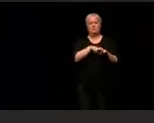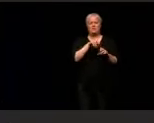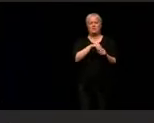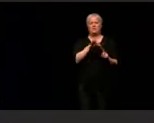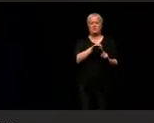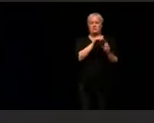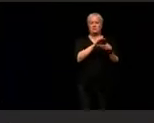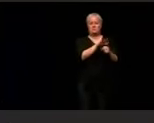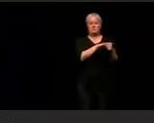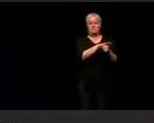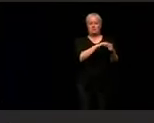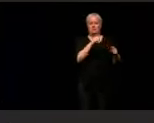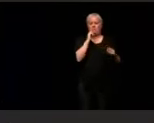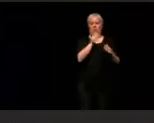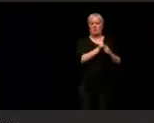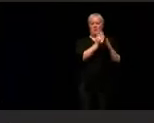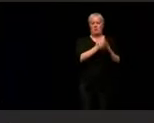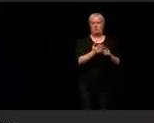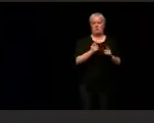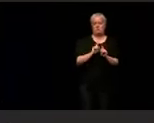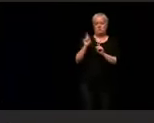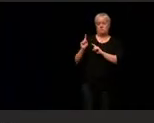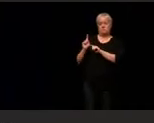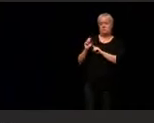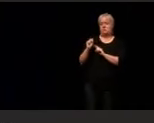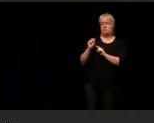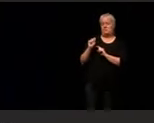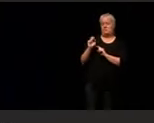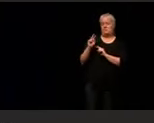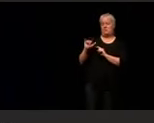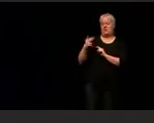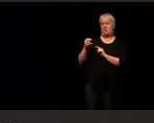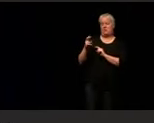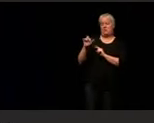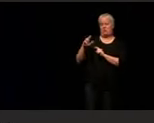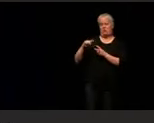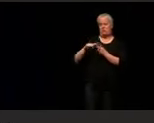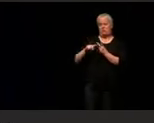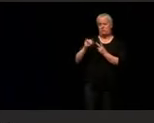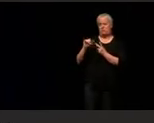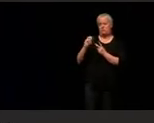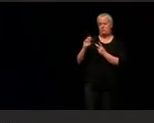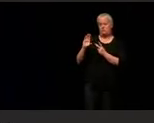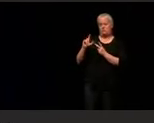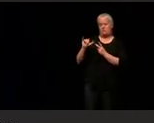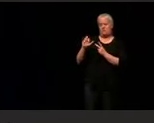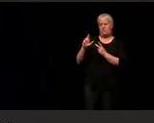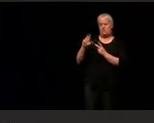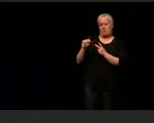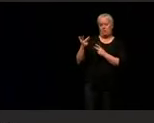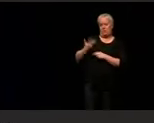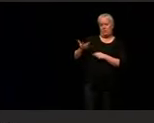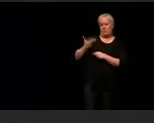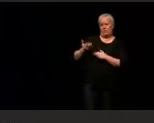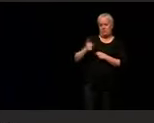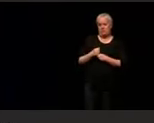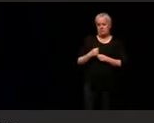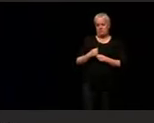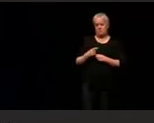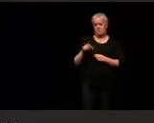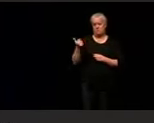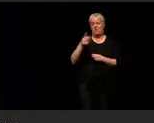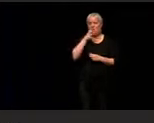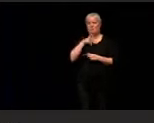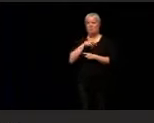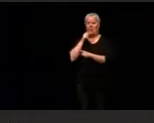Right next to me was Steny Hoyer and Jim Clyburn. Catherine Clark, the assistant speaker, she wasn't there because she was quarantining. I